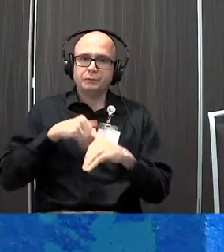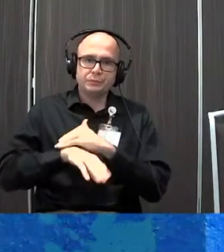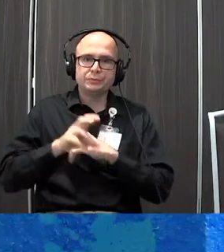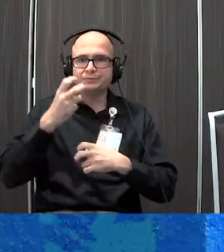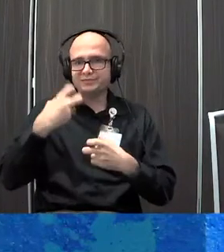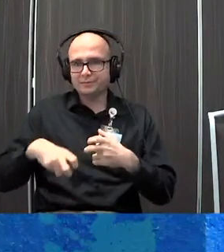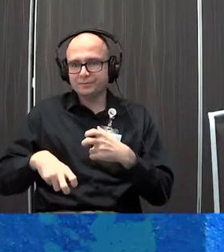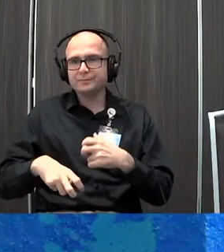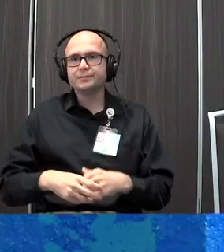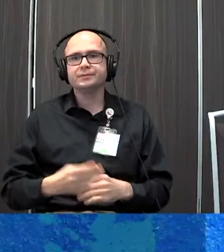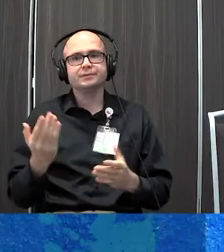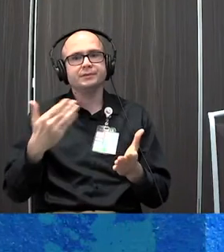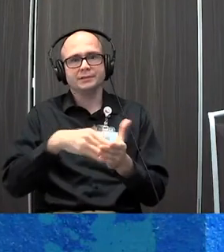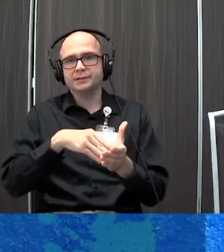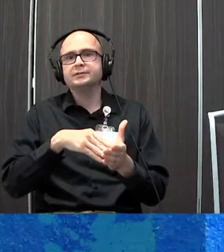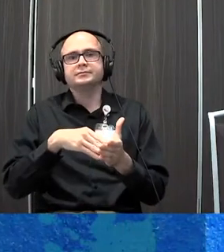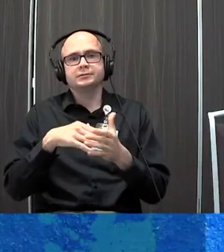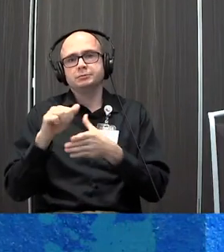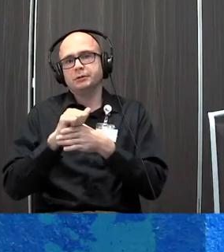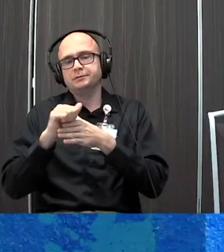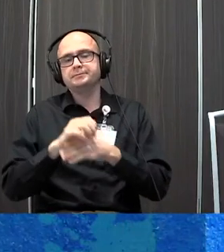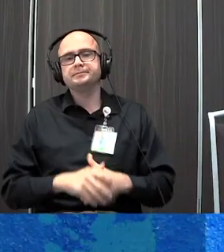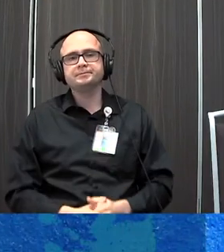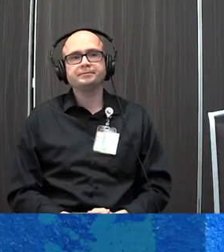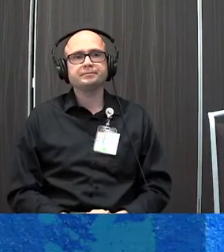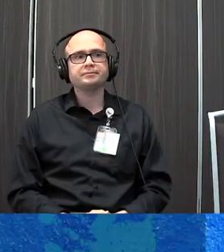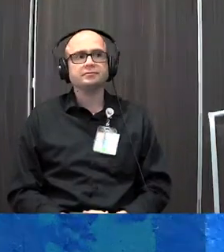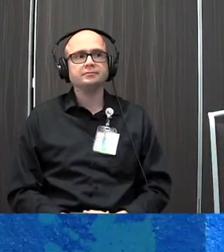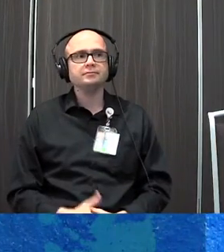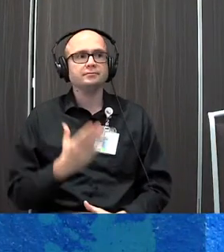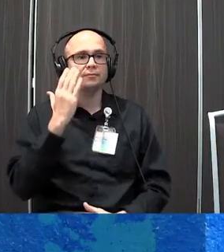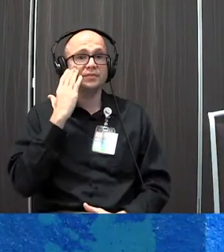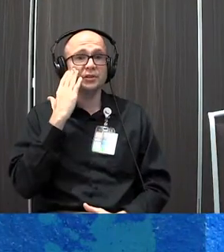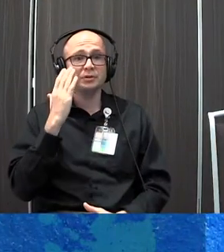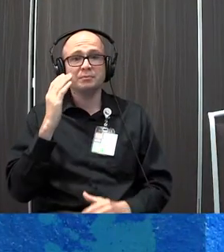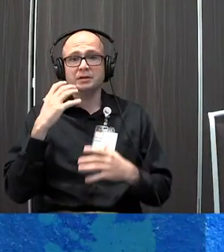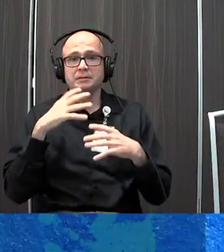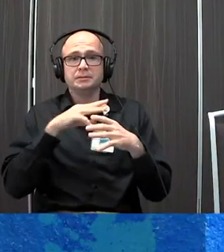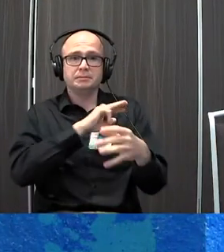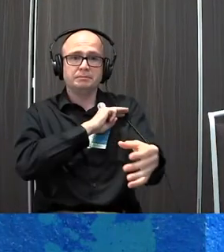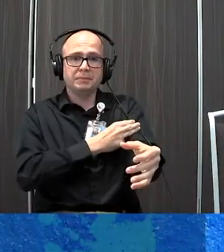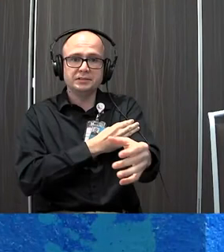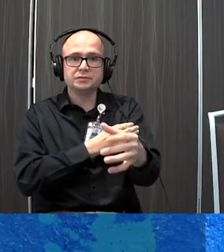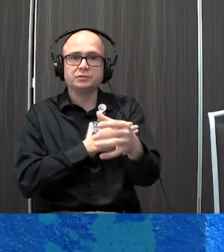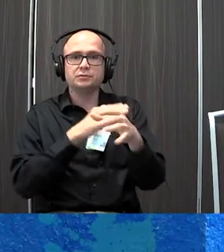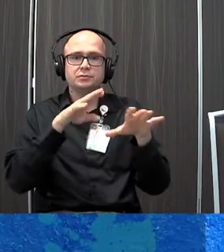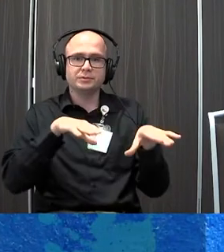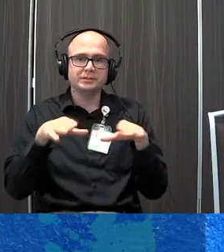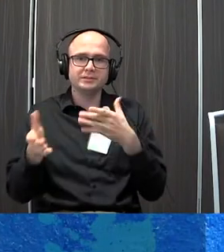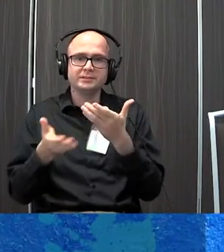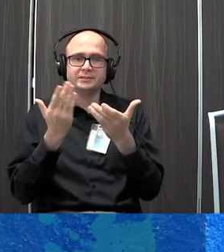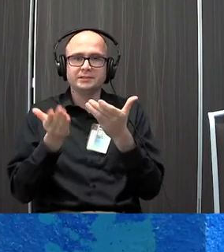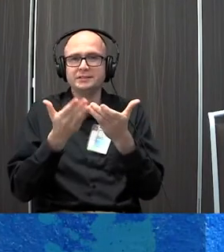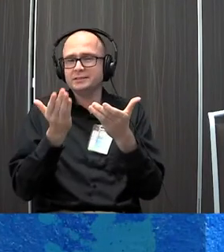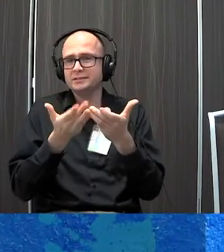difficult. But again, just another practice. Some of you may know about progressive muscle relaxation. This is a very easy one. It's very